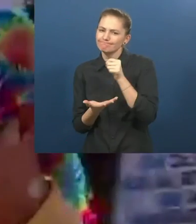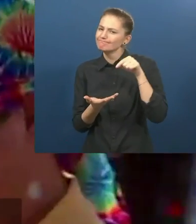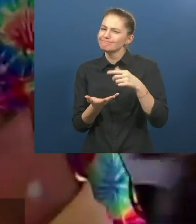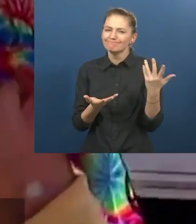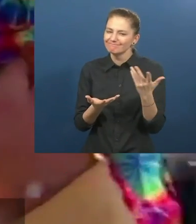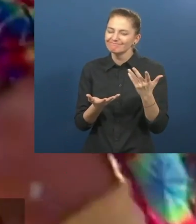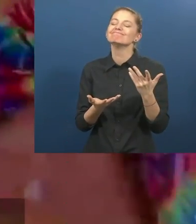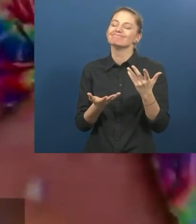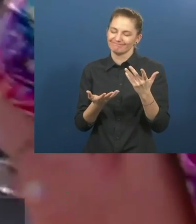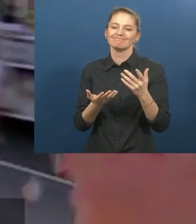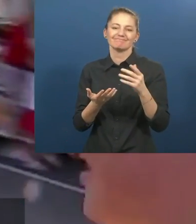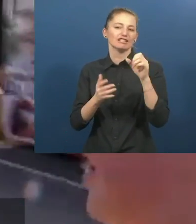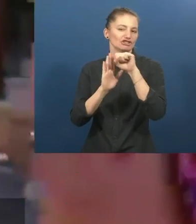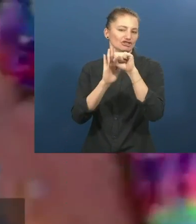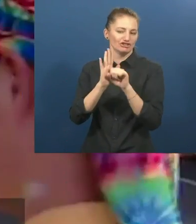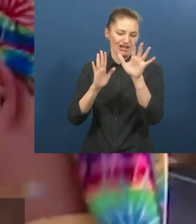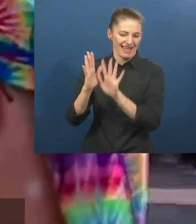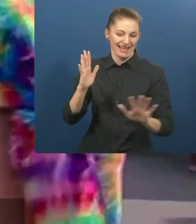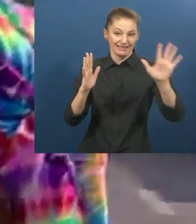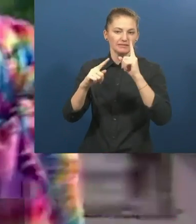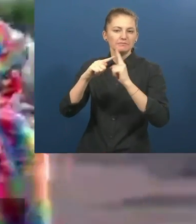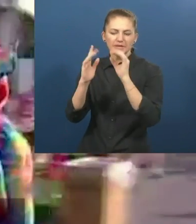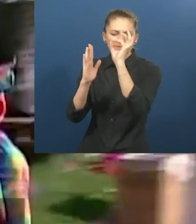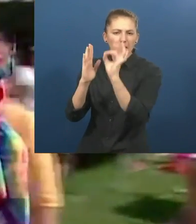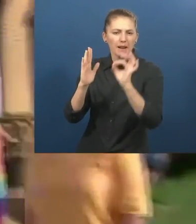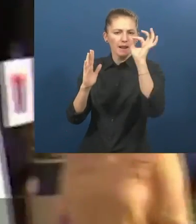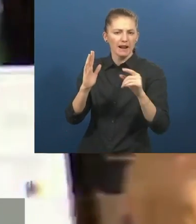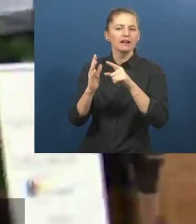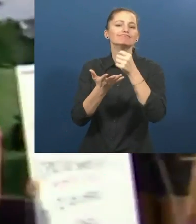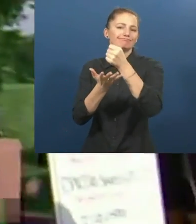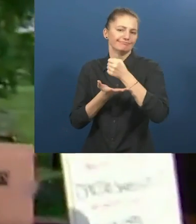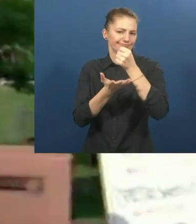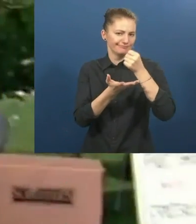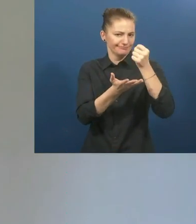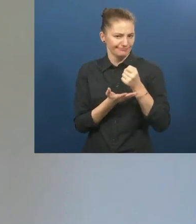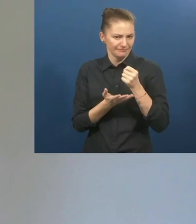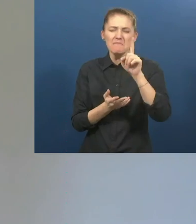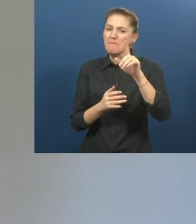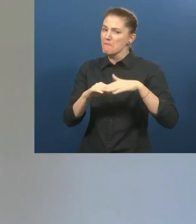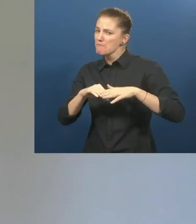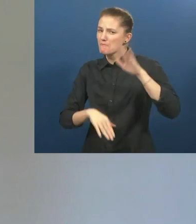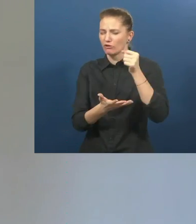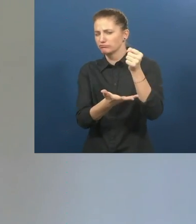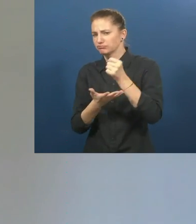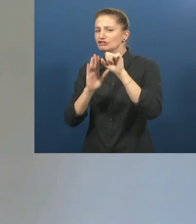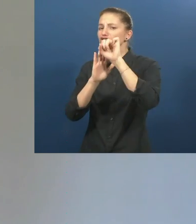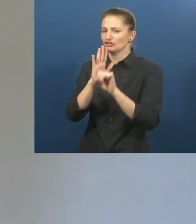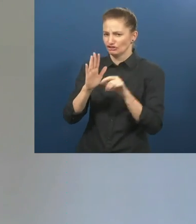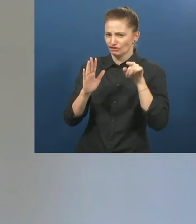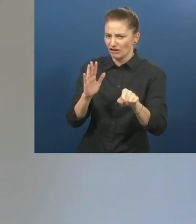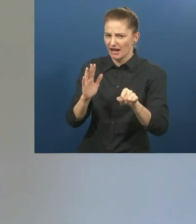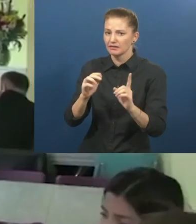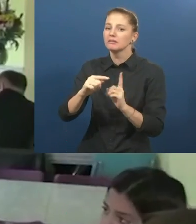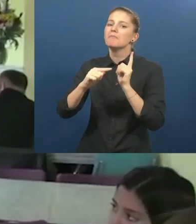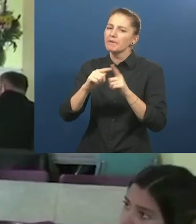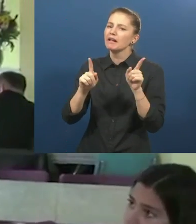Griffin Hammes is funded through a combination of federal and state funding. Our most significant and consistent source of funding comes